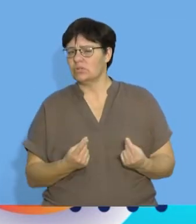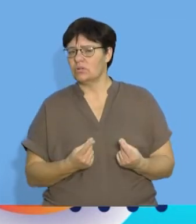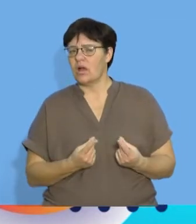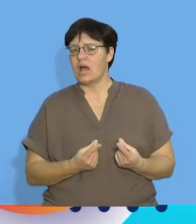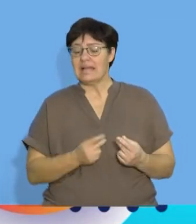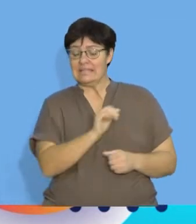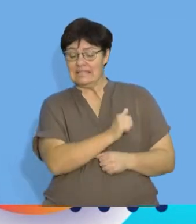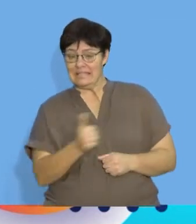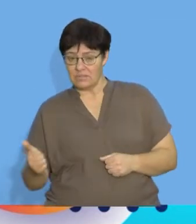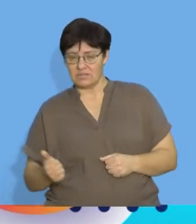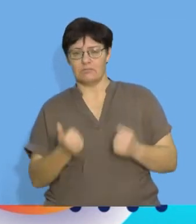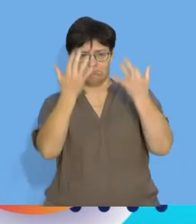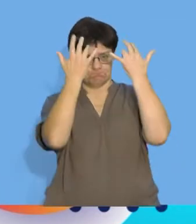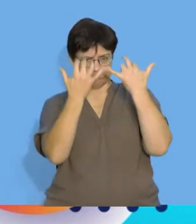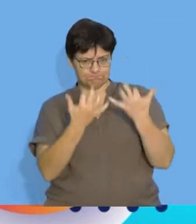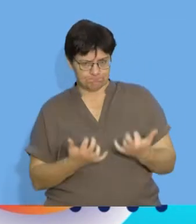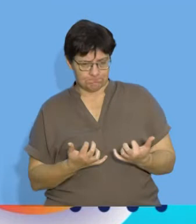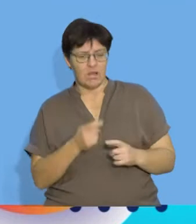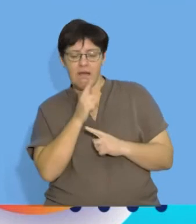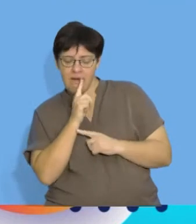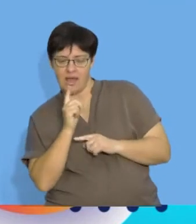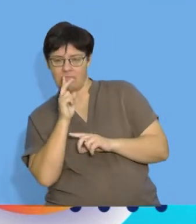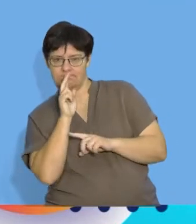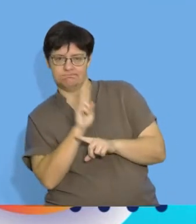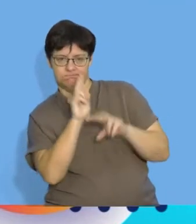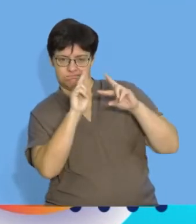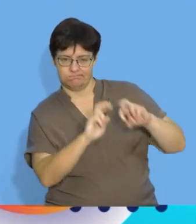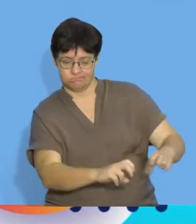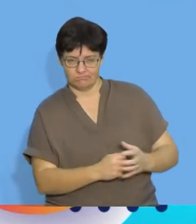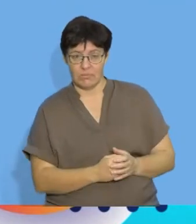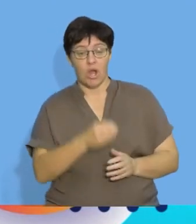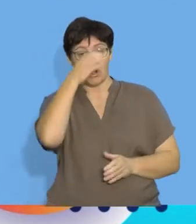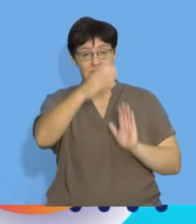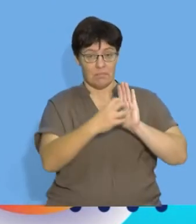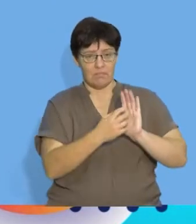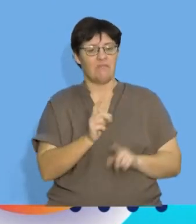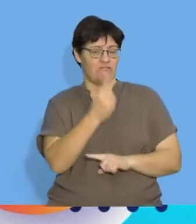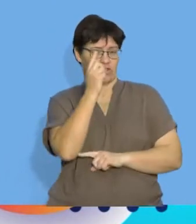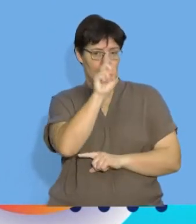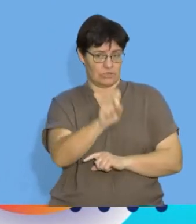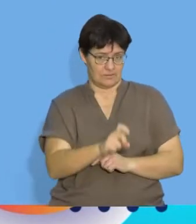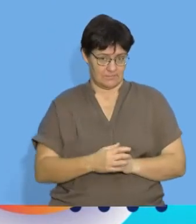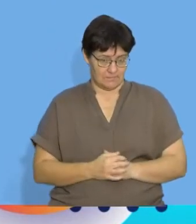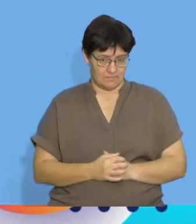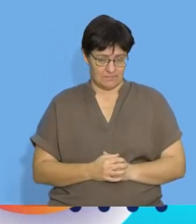sequences. Before we look at our concept math today, I'm going to ask you a question.